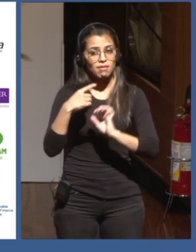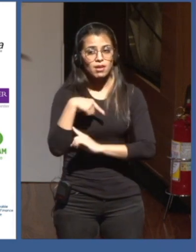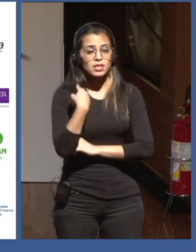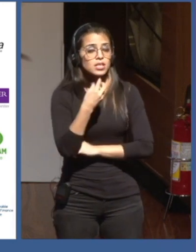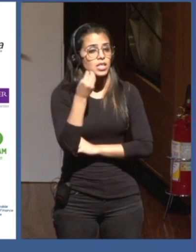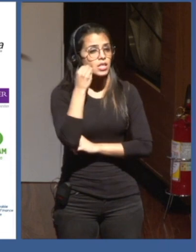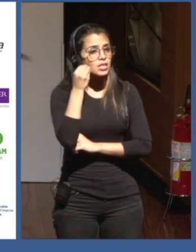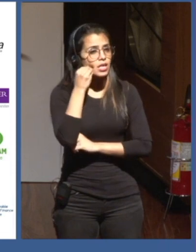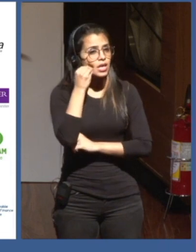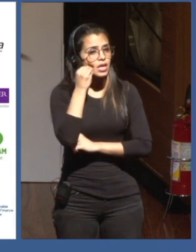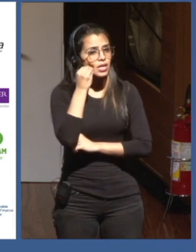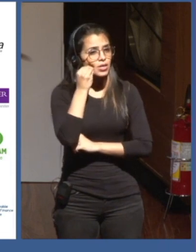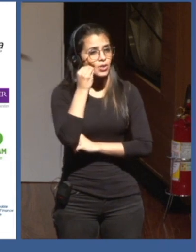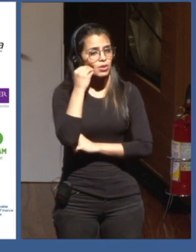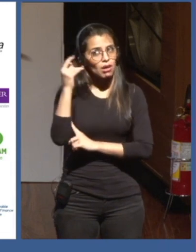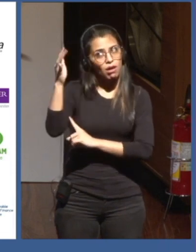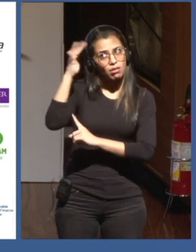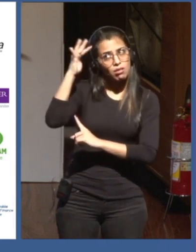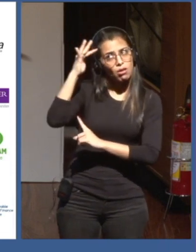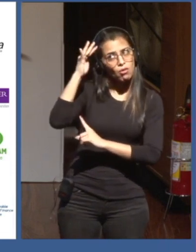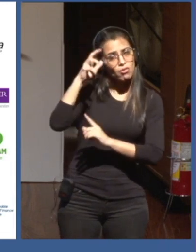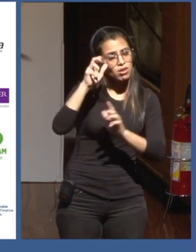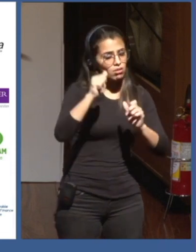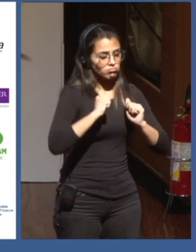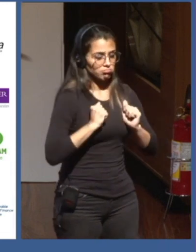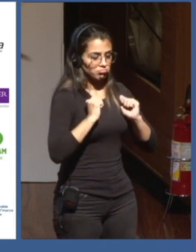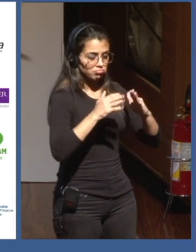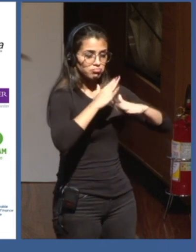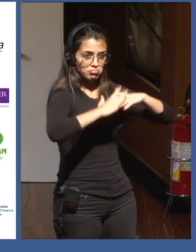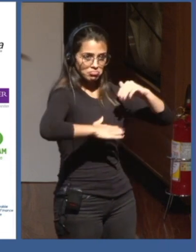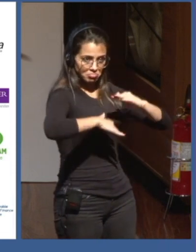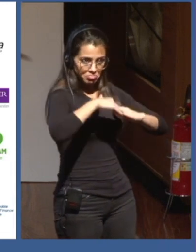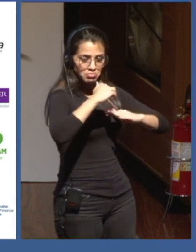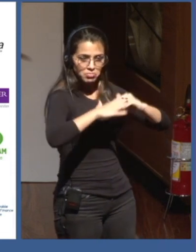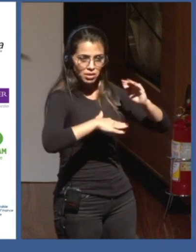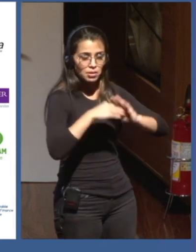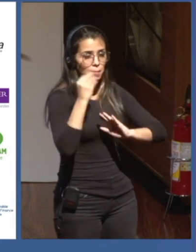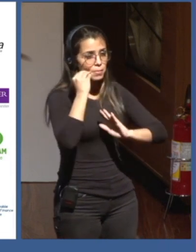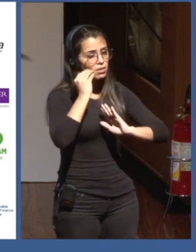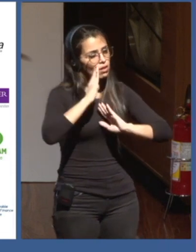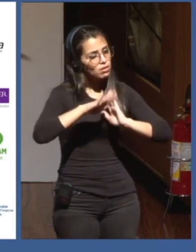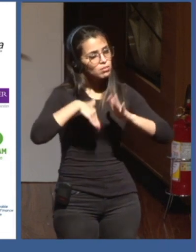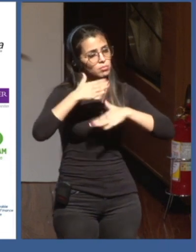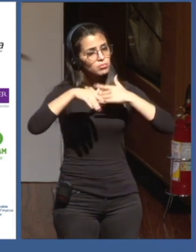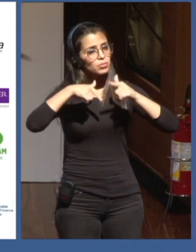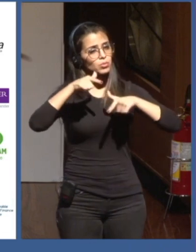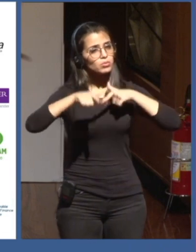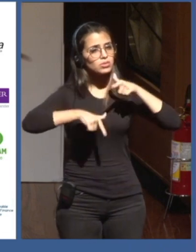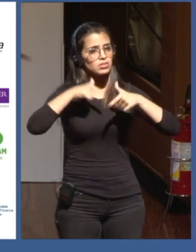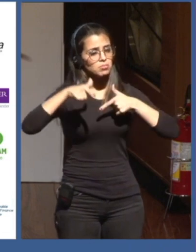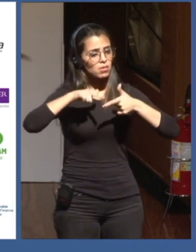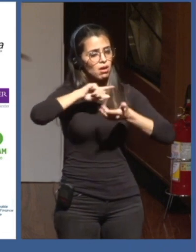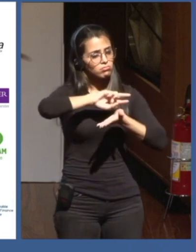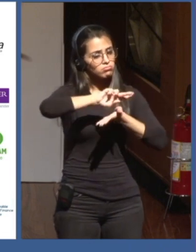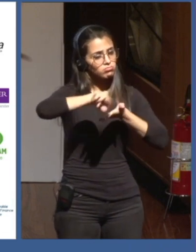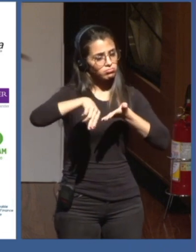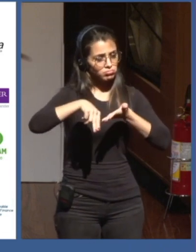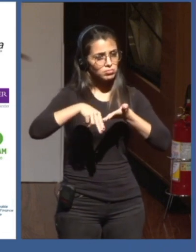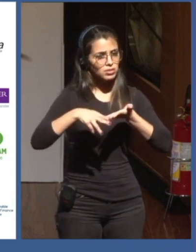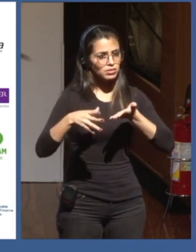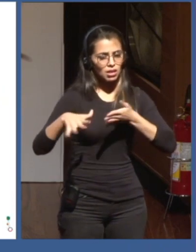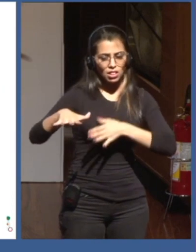this vision, we try to promote it through different works in the region, including